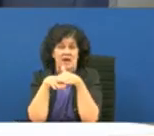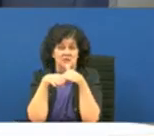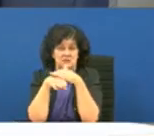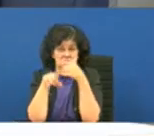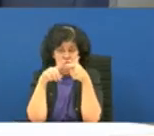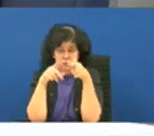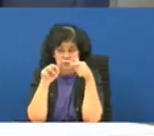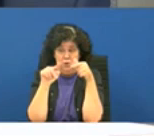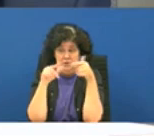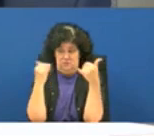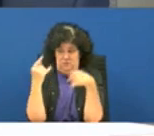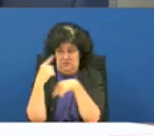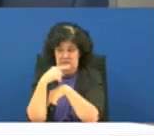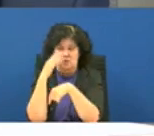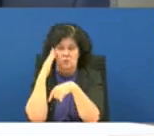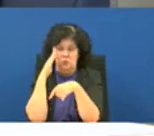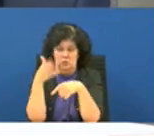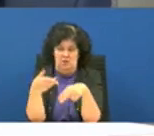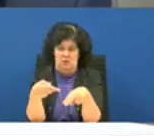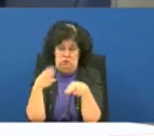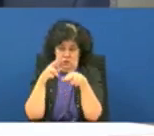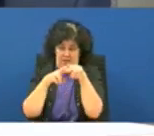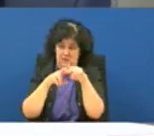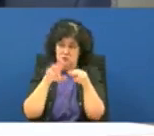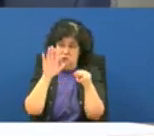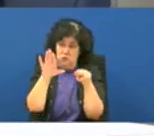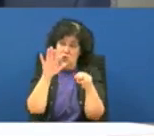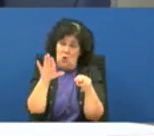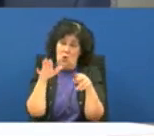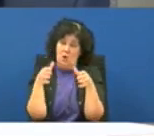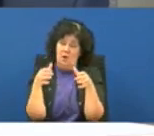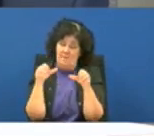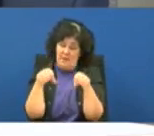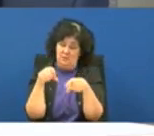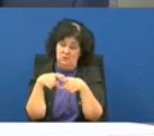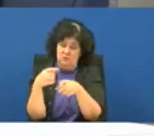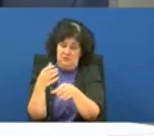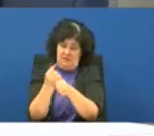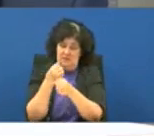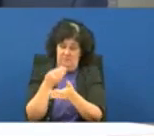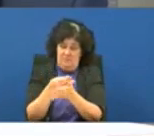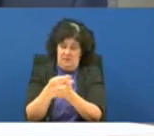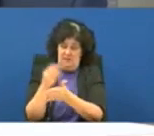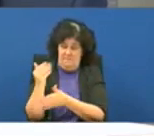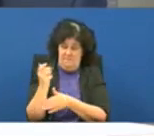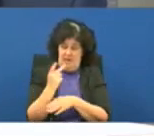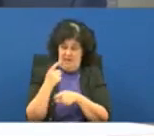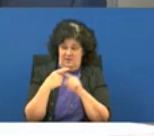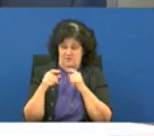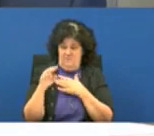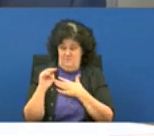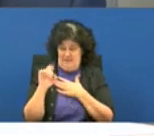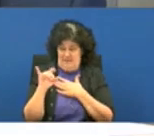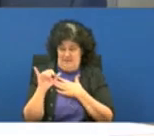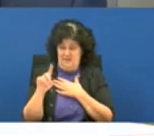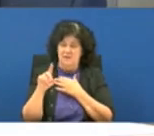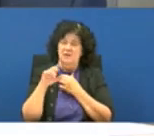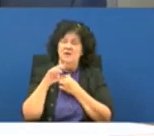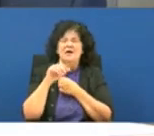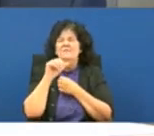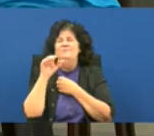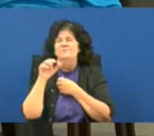that you got today is going to significantly increase your ability to be reimbursed from medicaid is that safe to say it's safe to say it'll be it that's